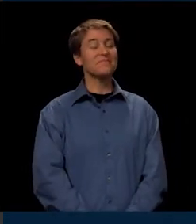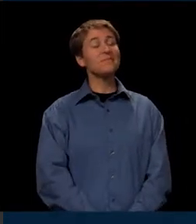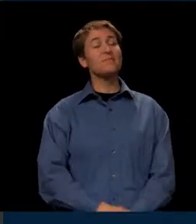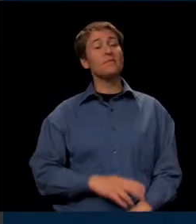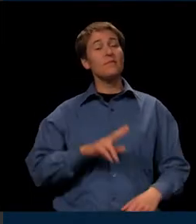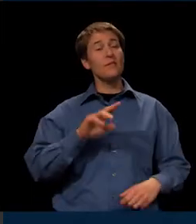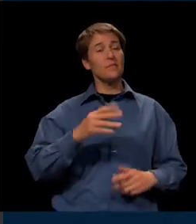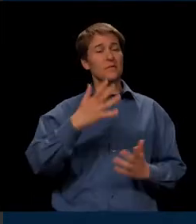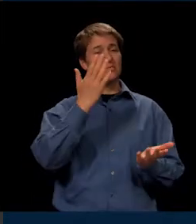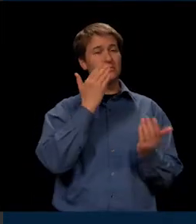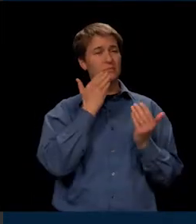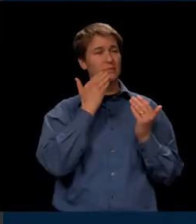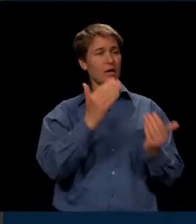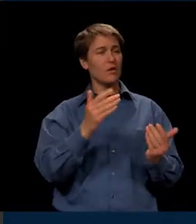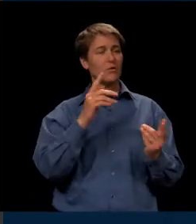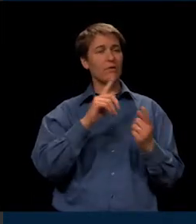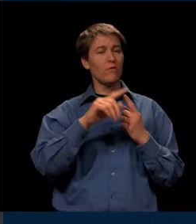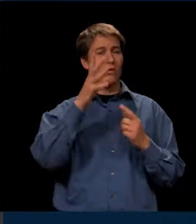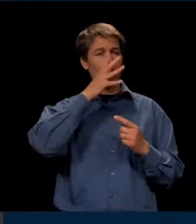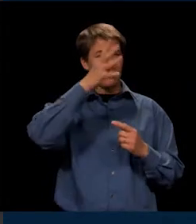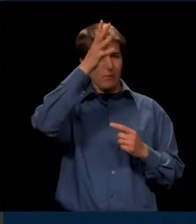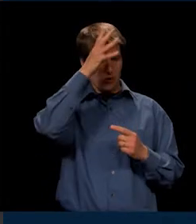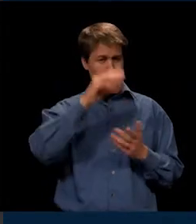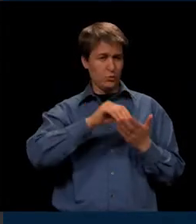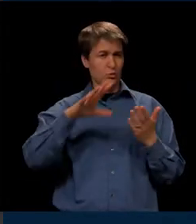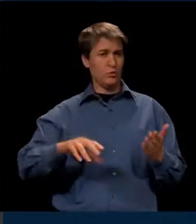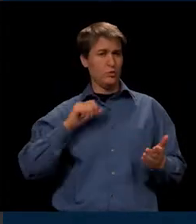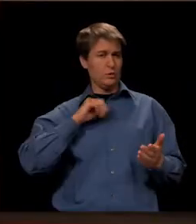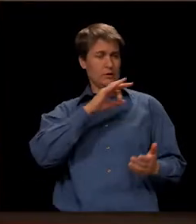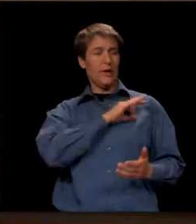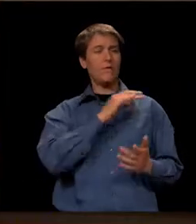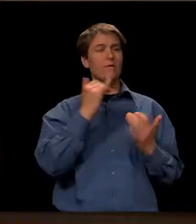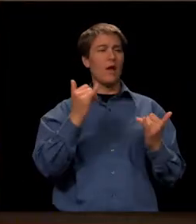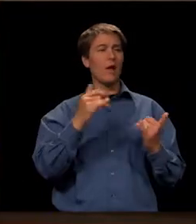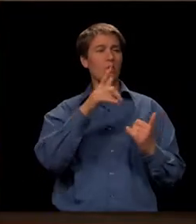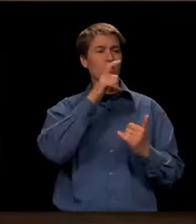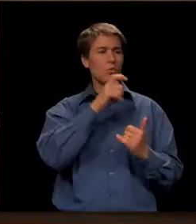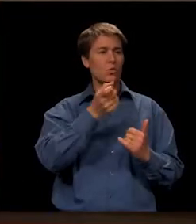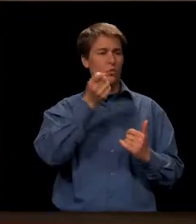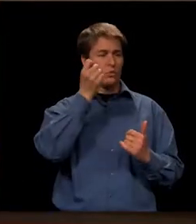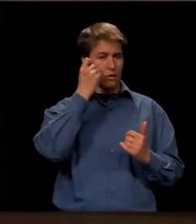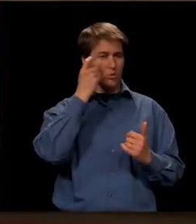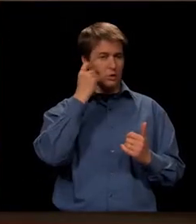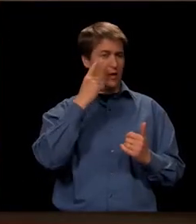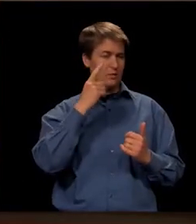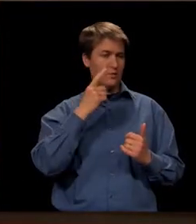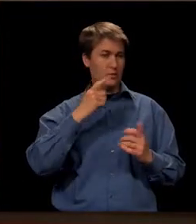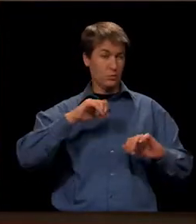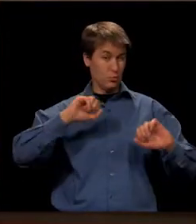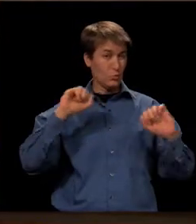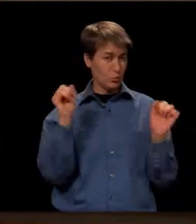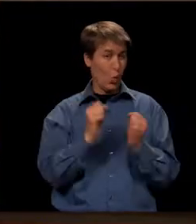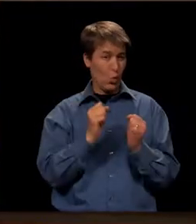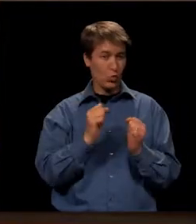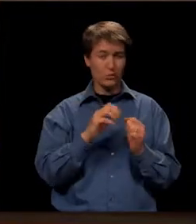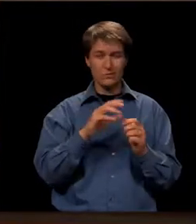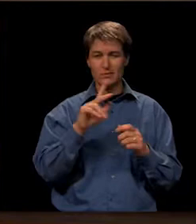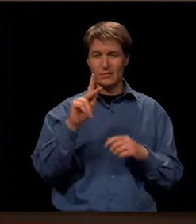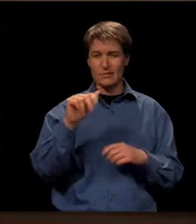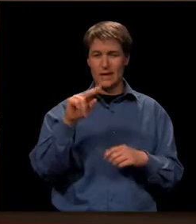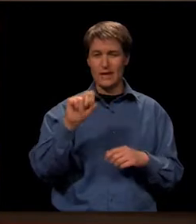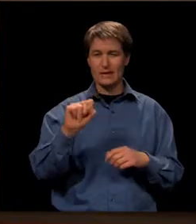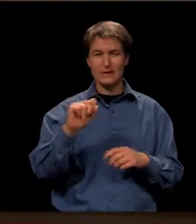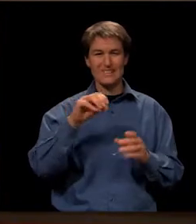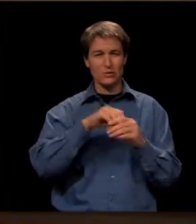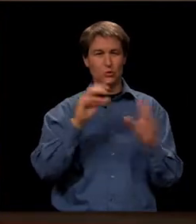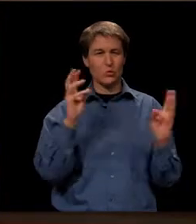I want to say thank you to the parents, students, staff, and others who are understanding about the fact that it's cold in Kansas in winter. There is